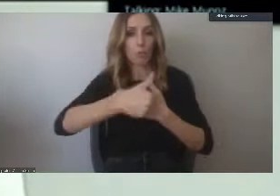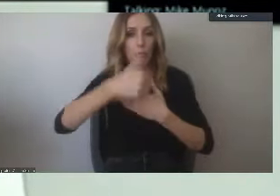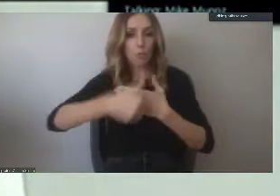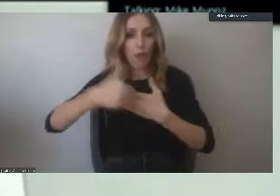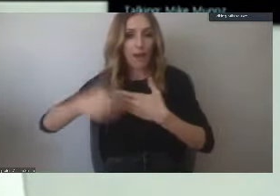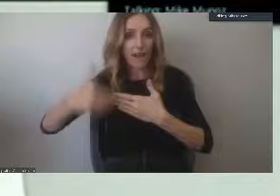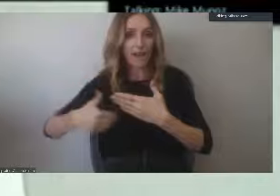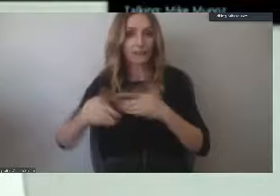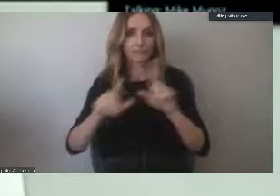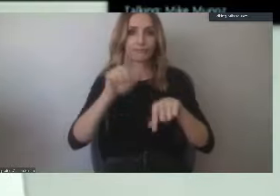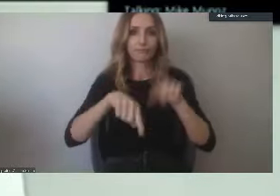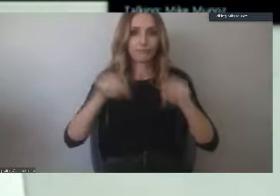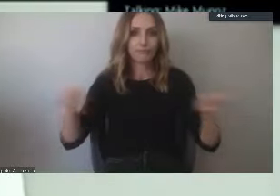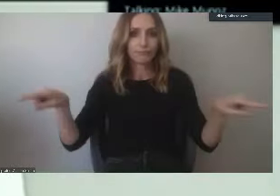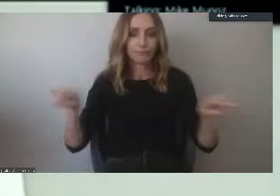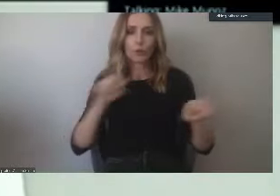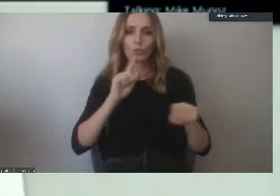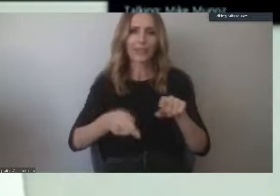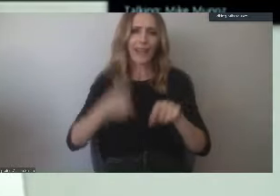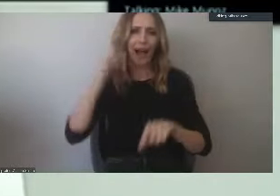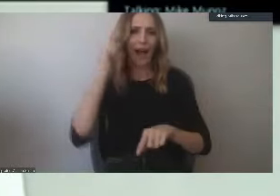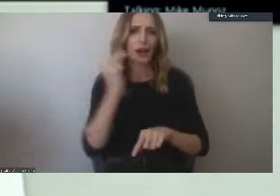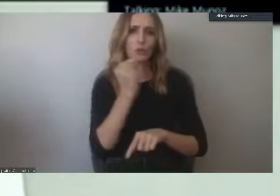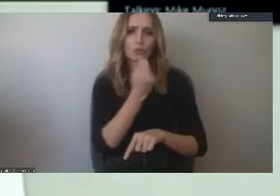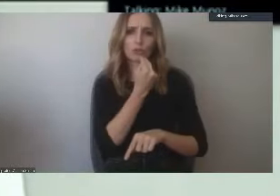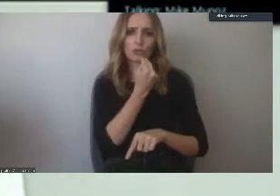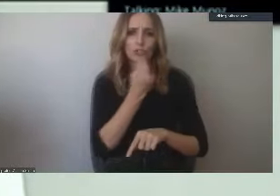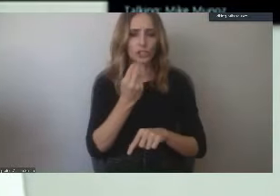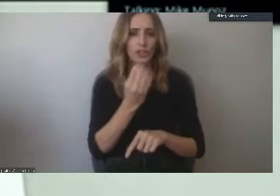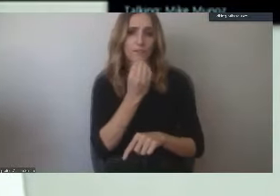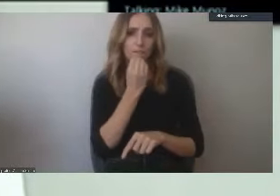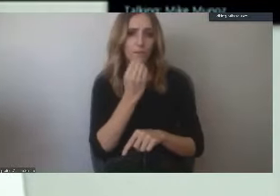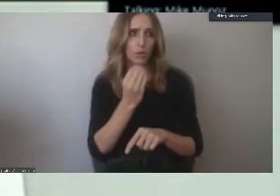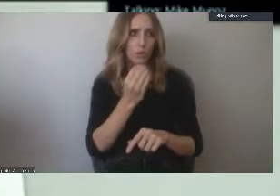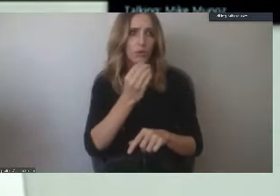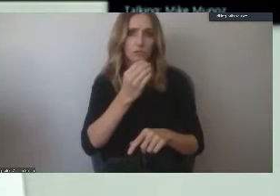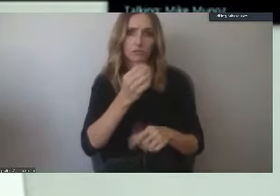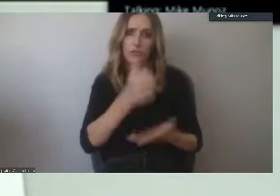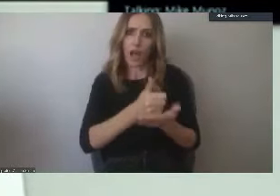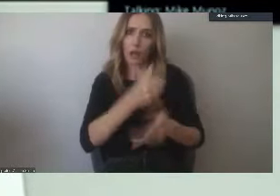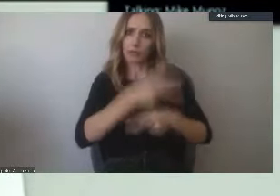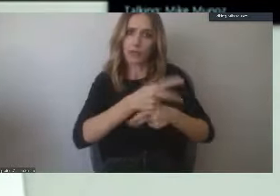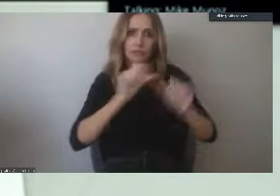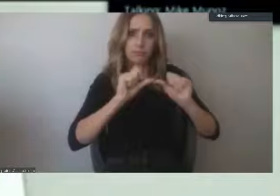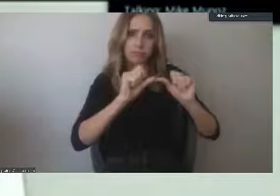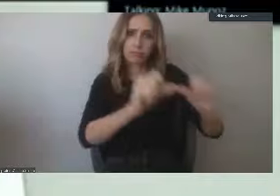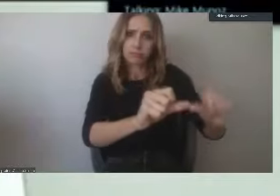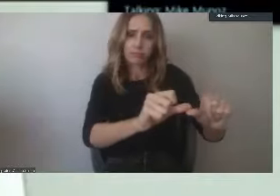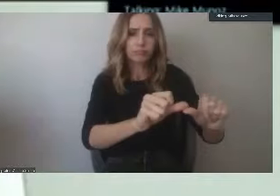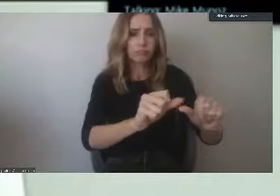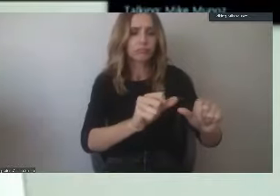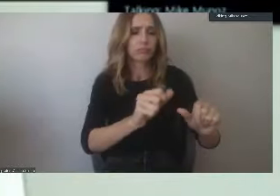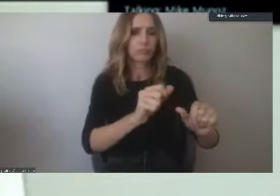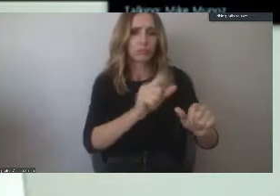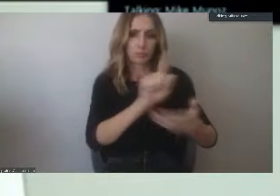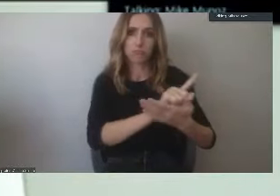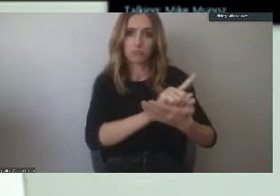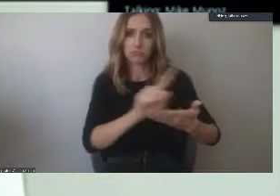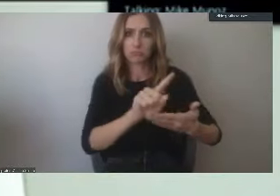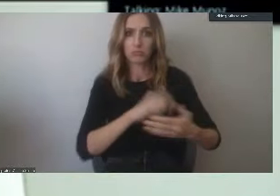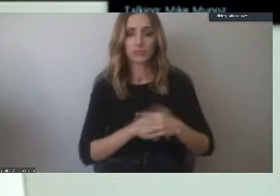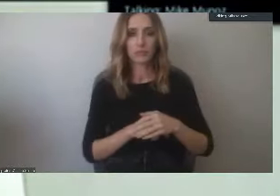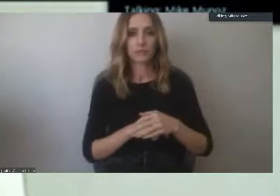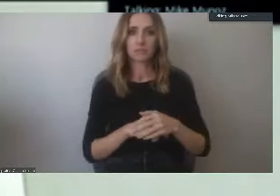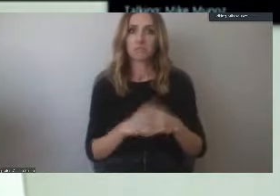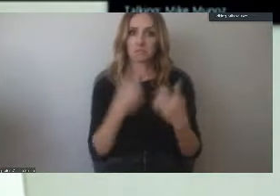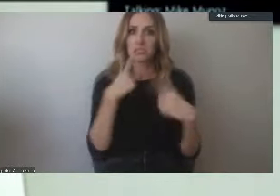highly nutritious foods. Again, that's intended to really help sustain a student for at least a week. And so we've been very successful in